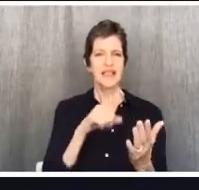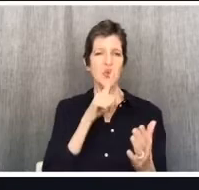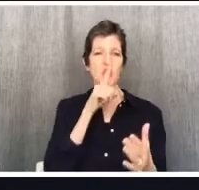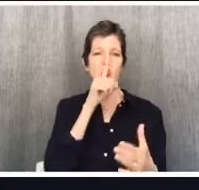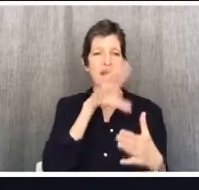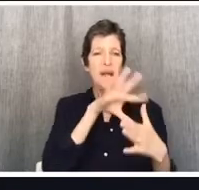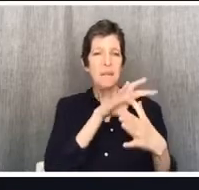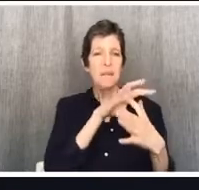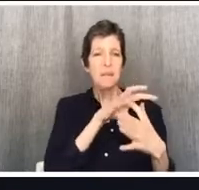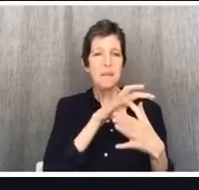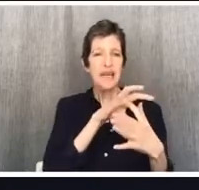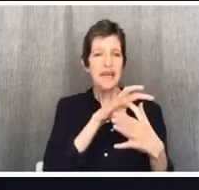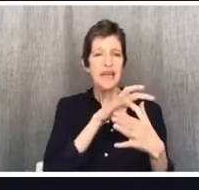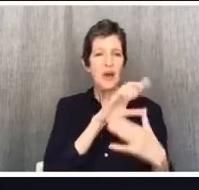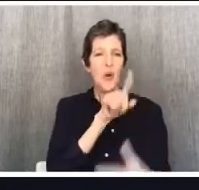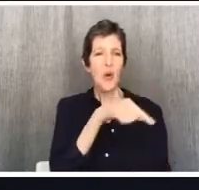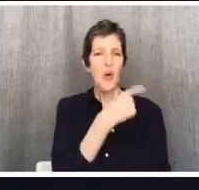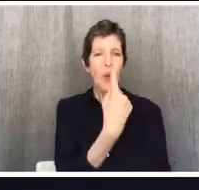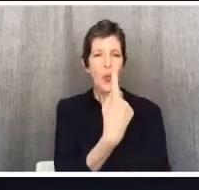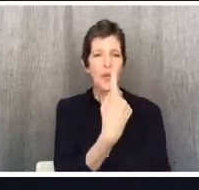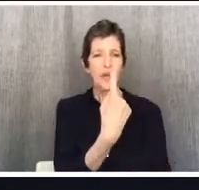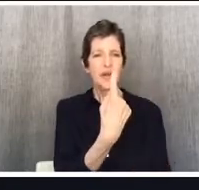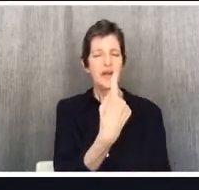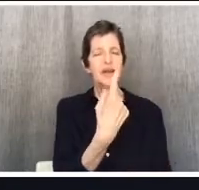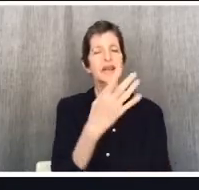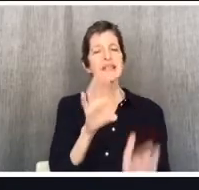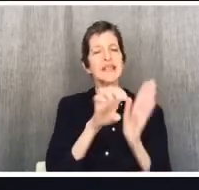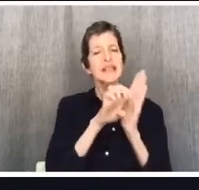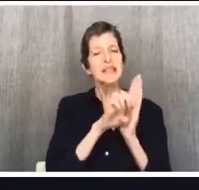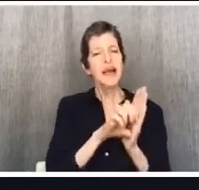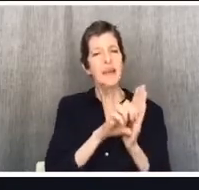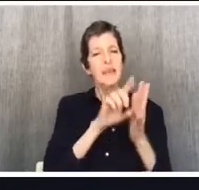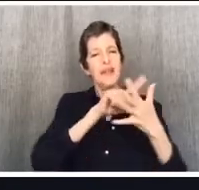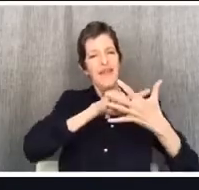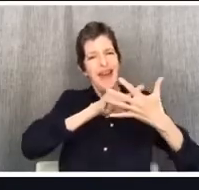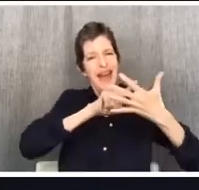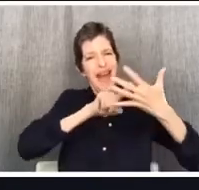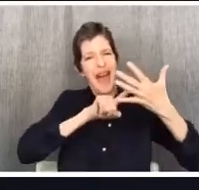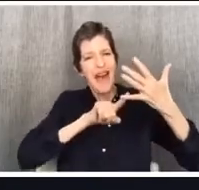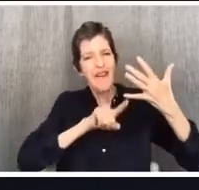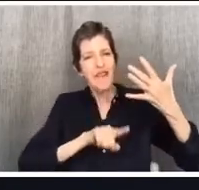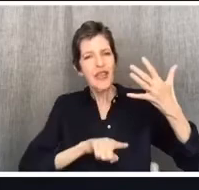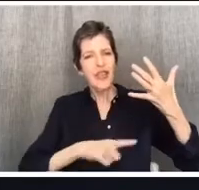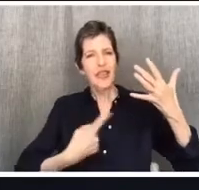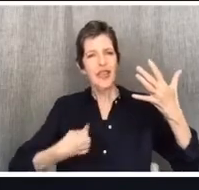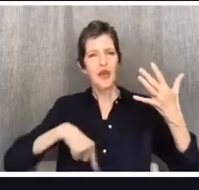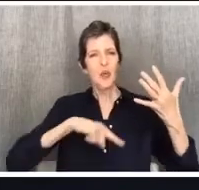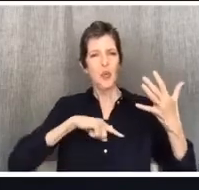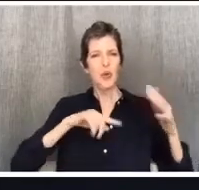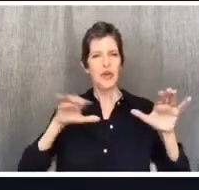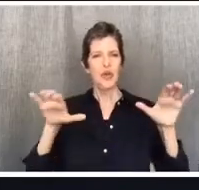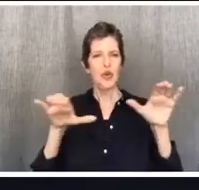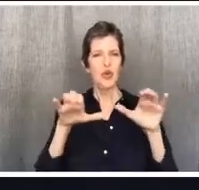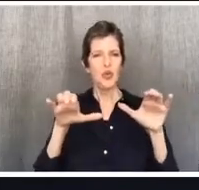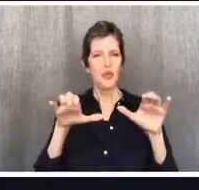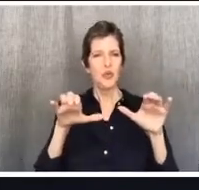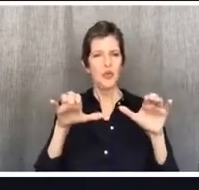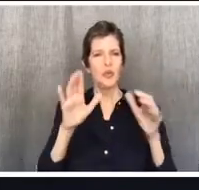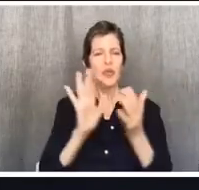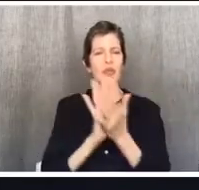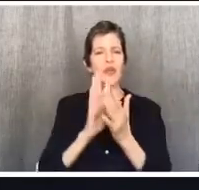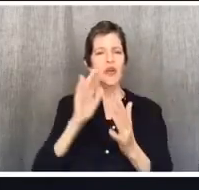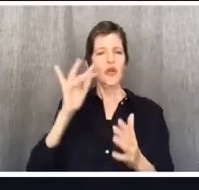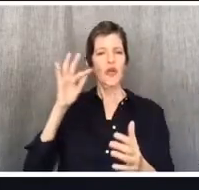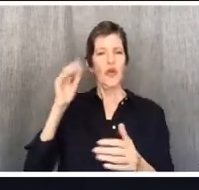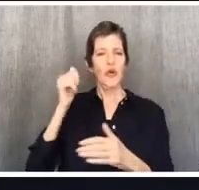He's saying every aspect of our lives, they should glorify God. I think, um,